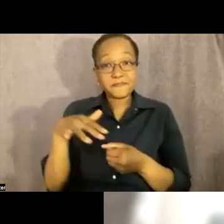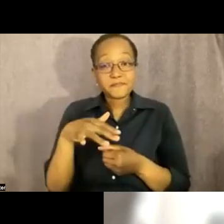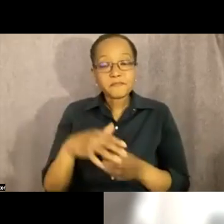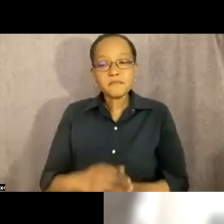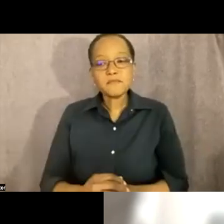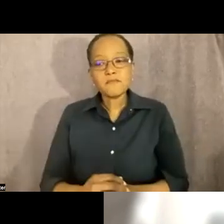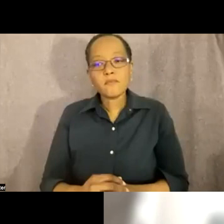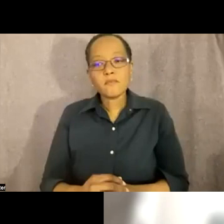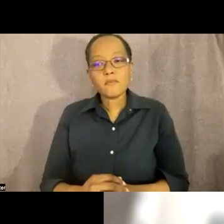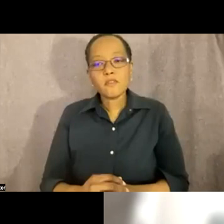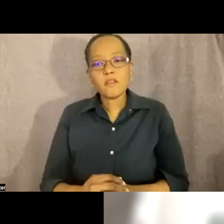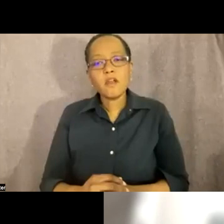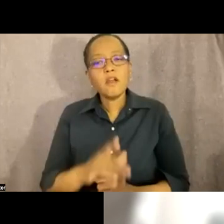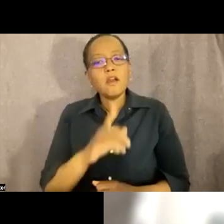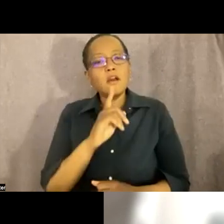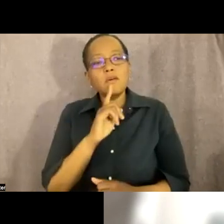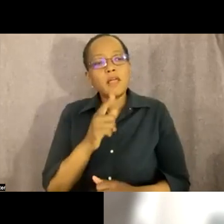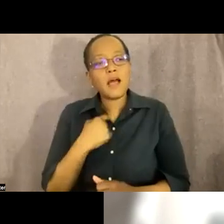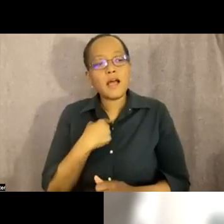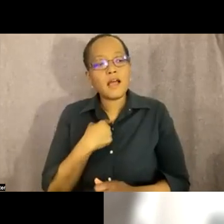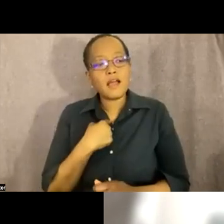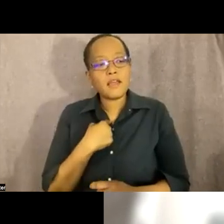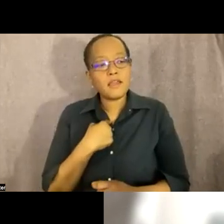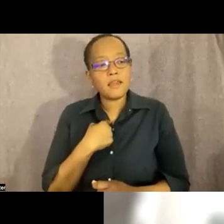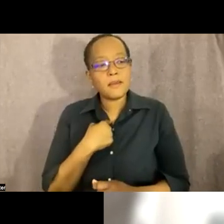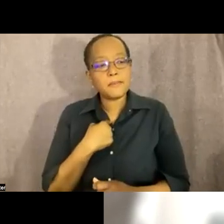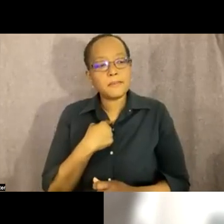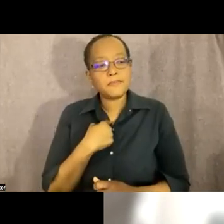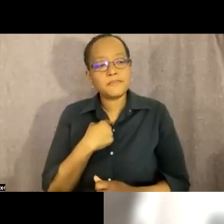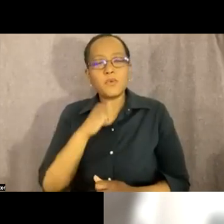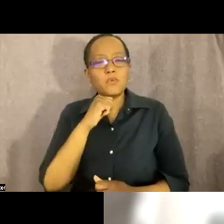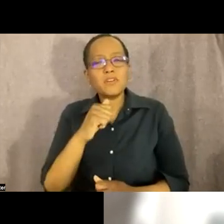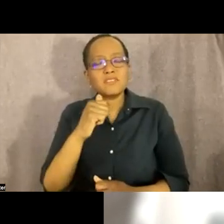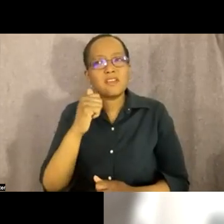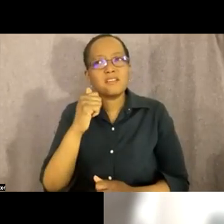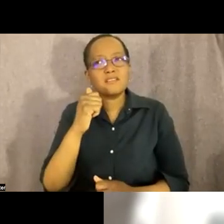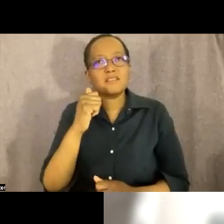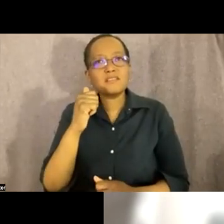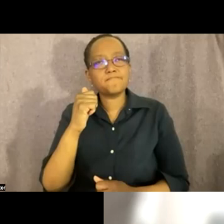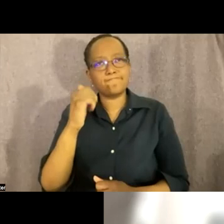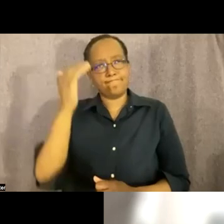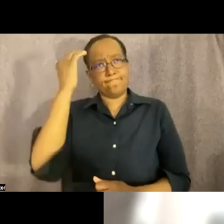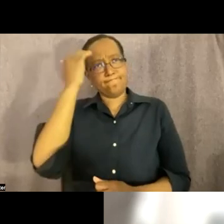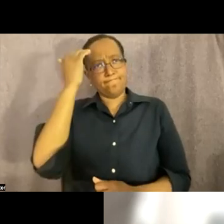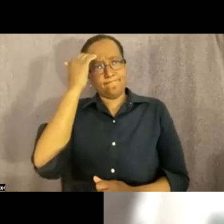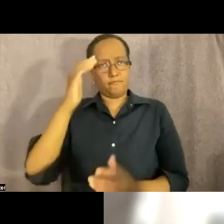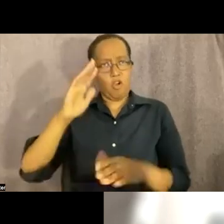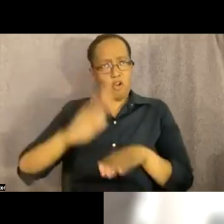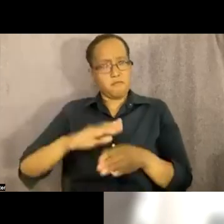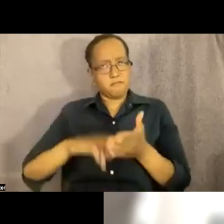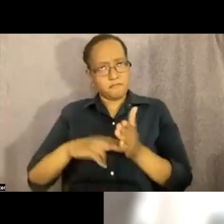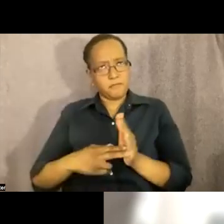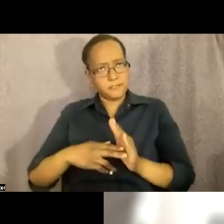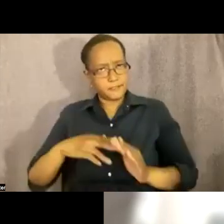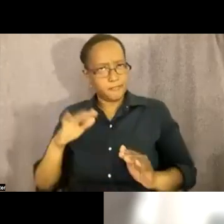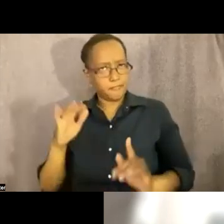aware it wasn't so like um i wasn't so conscious of it but uh you know there was